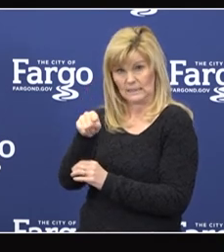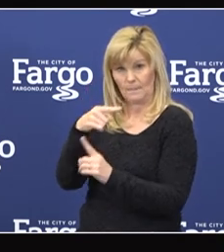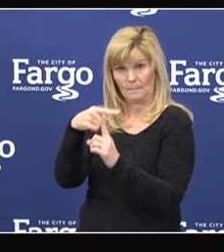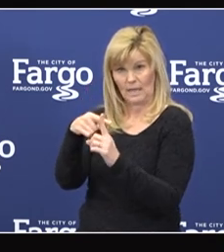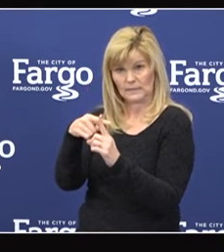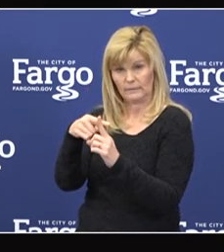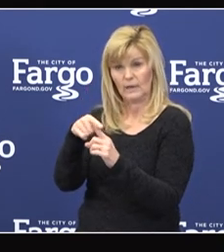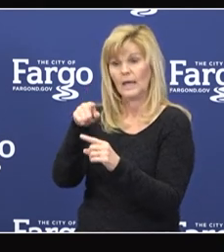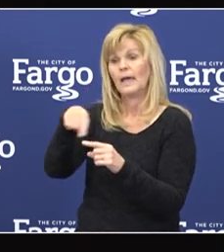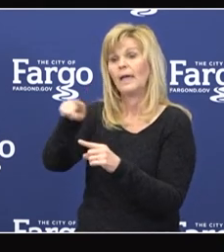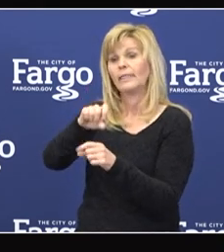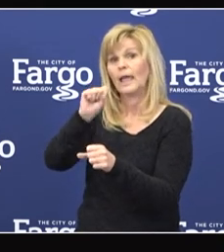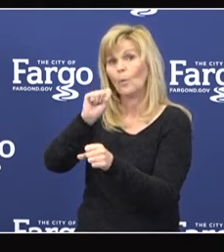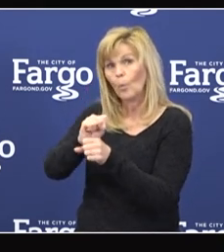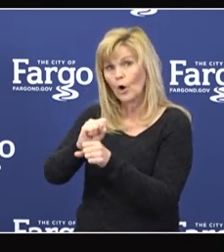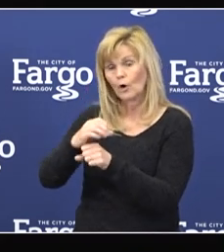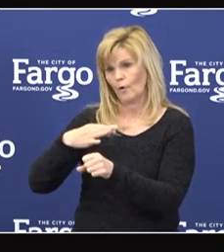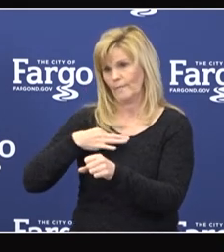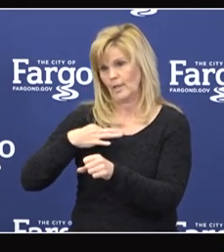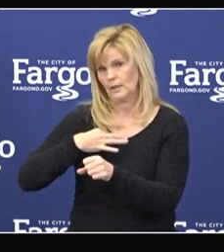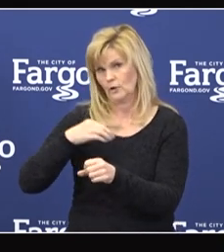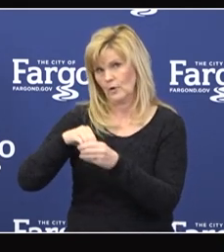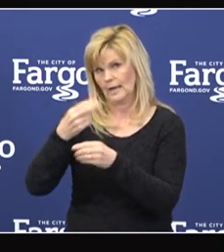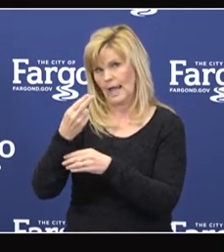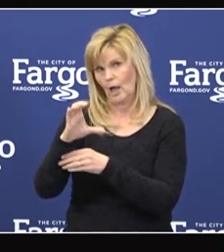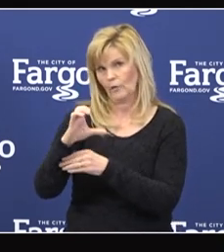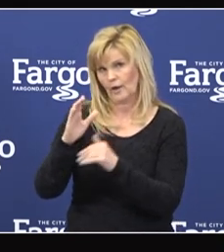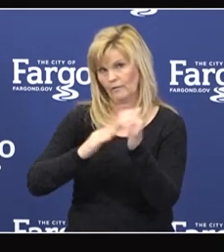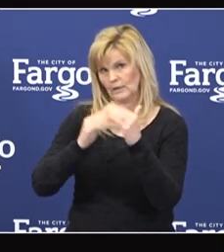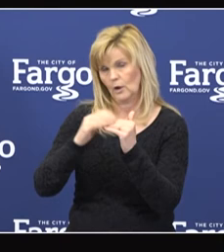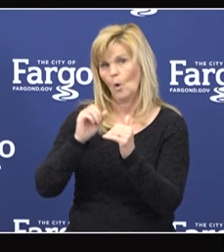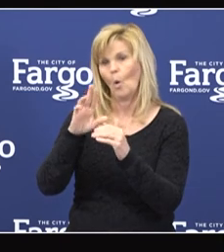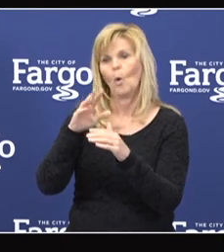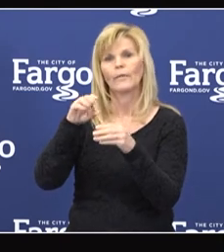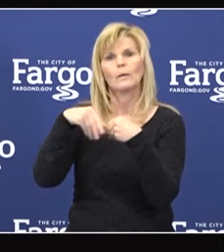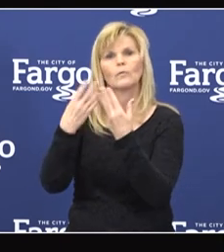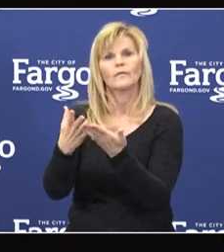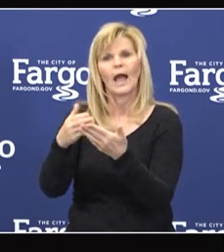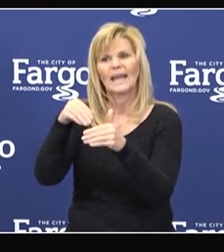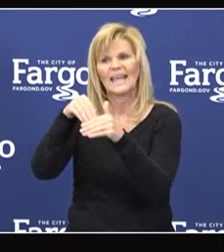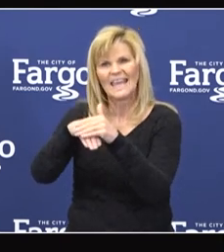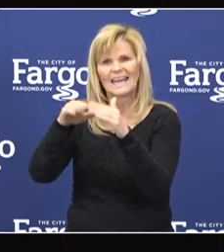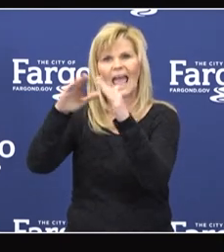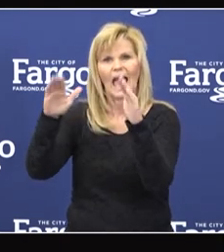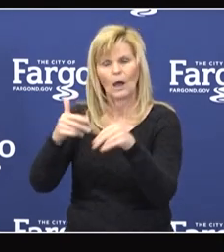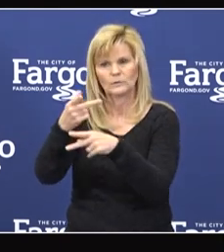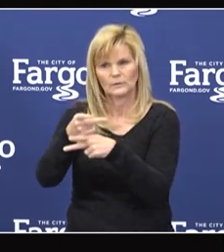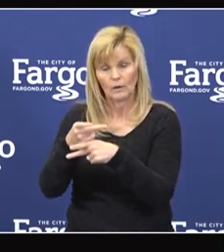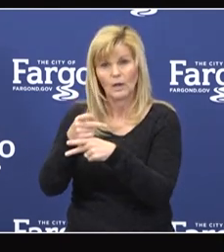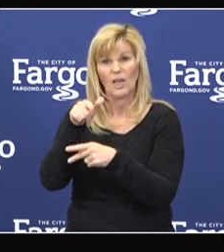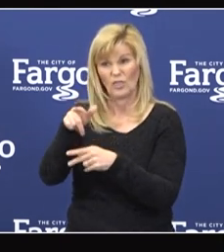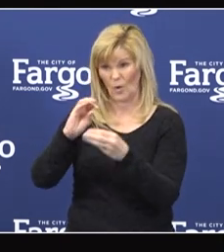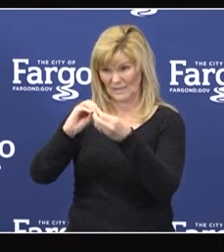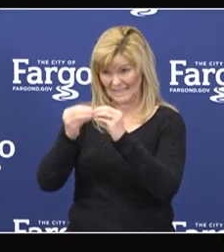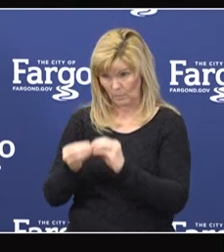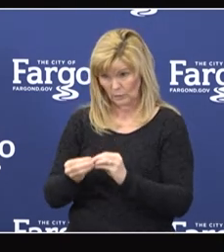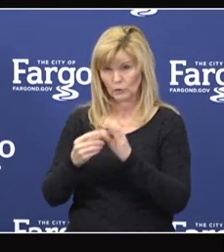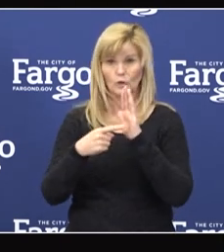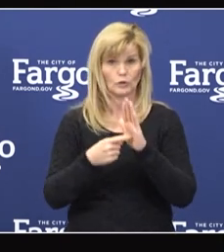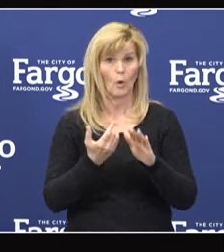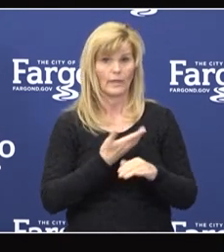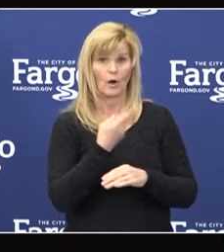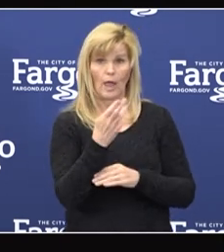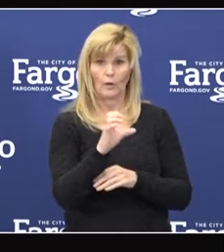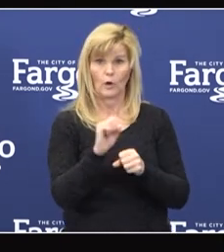either work or volunteer in a health care facility or provide in-home health care. These statistics show that our health care workers are doing a good